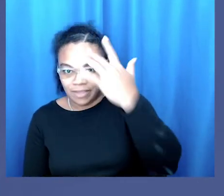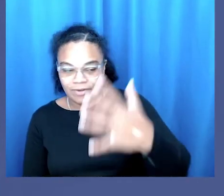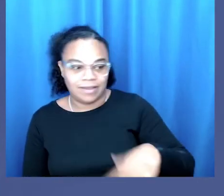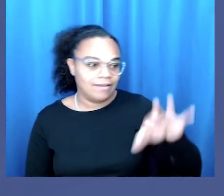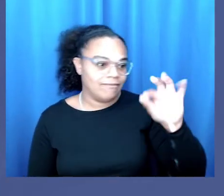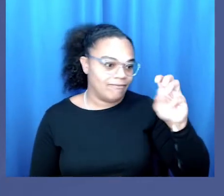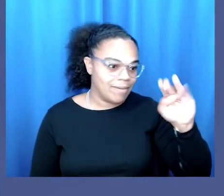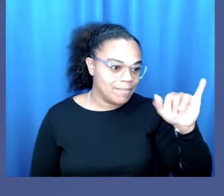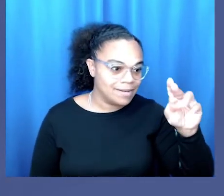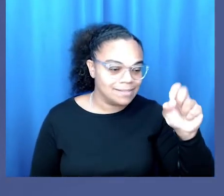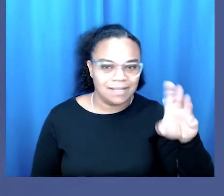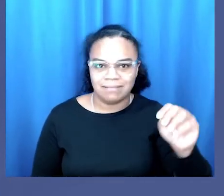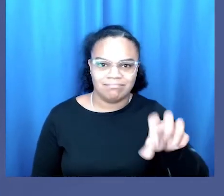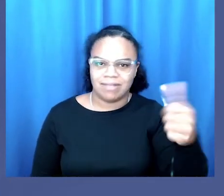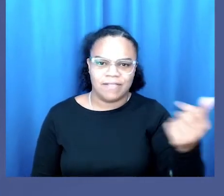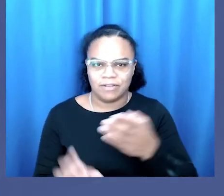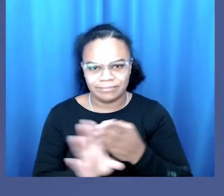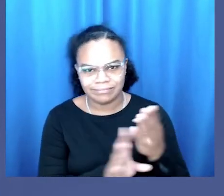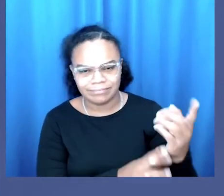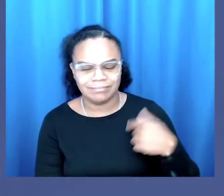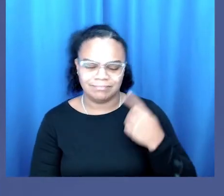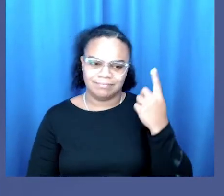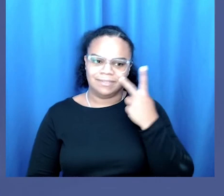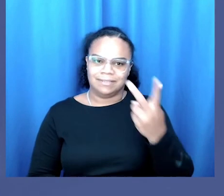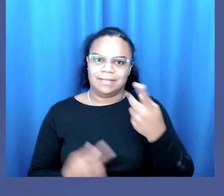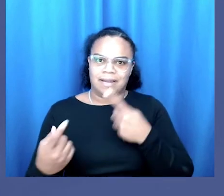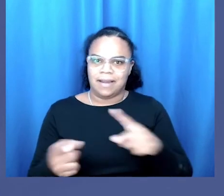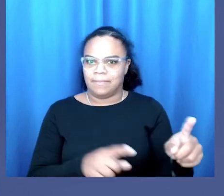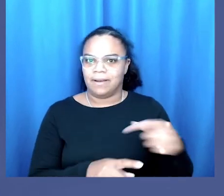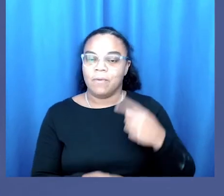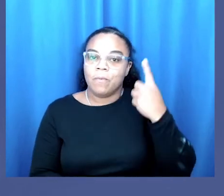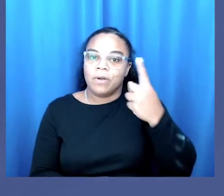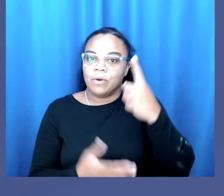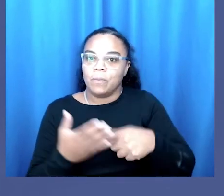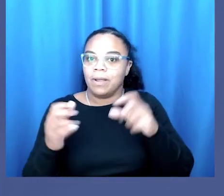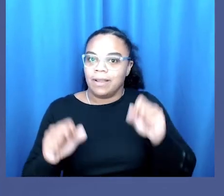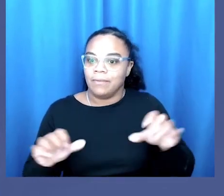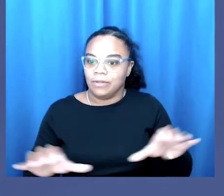feminism and beyond. And I wonder what can be done for us to become new.